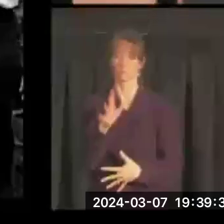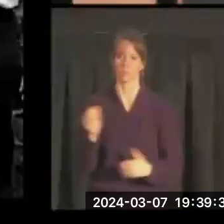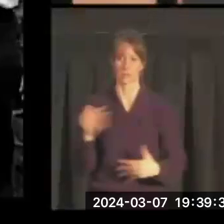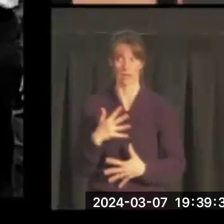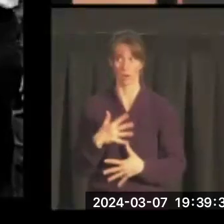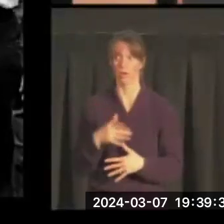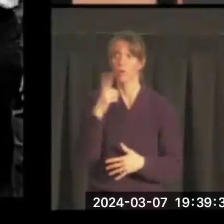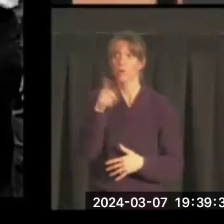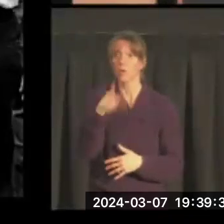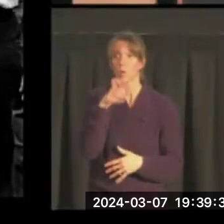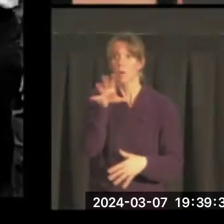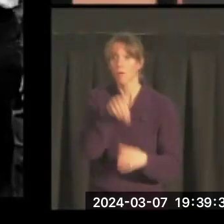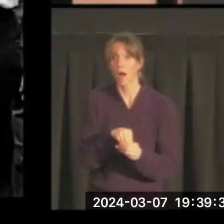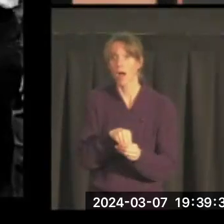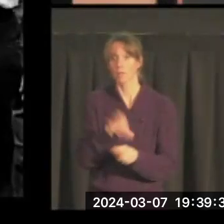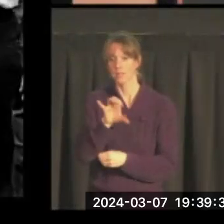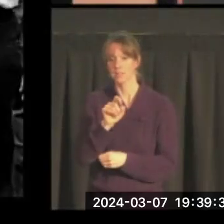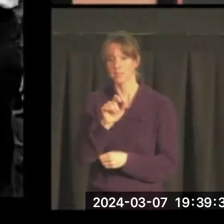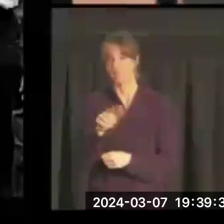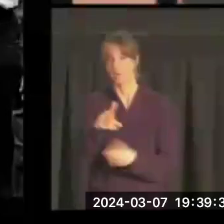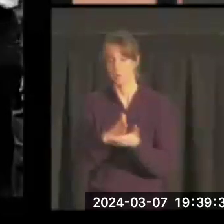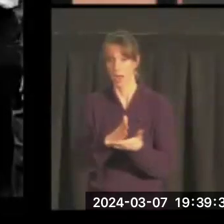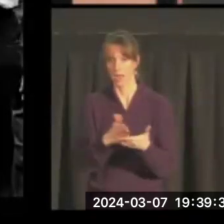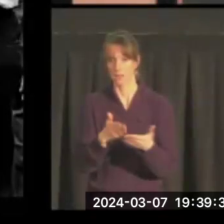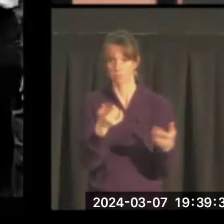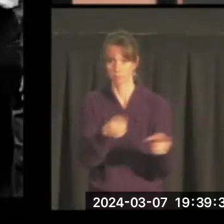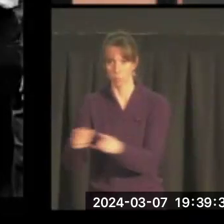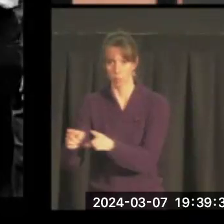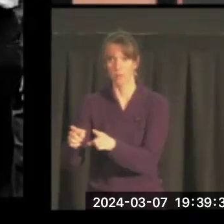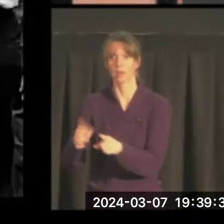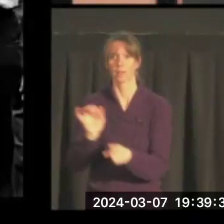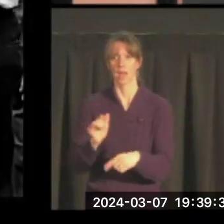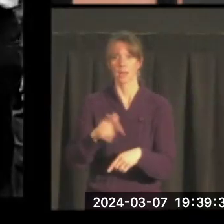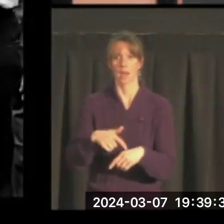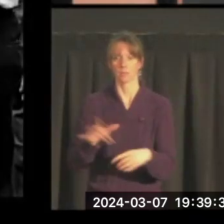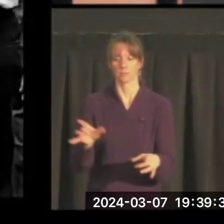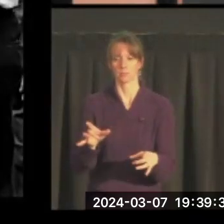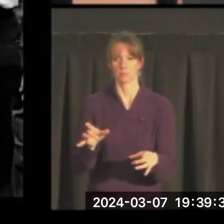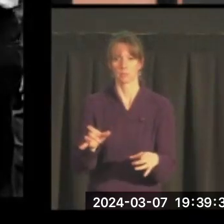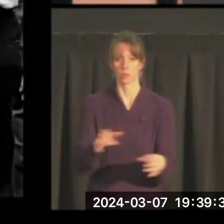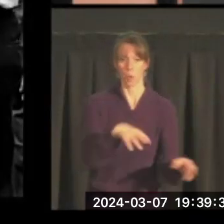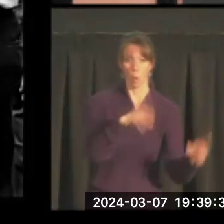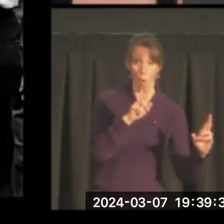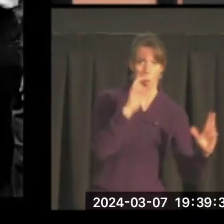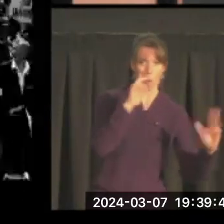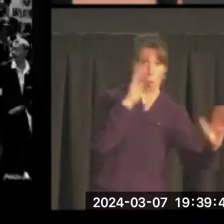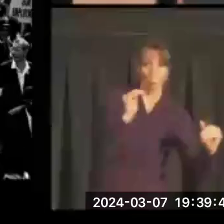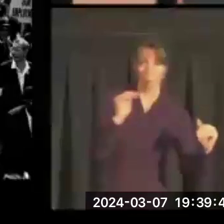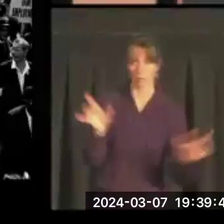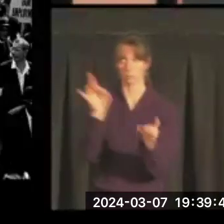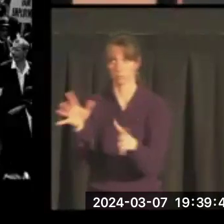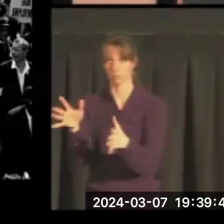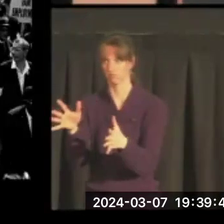For those of us involved in the civil rights movement, was a time of hope and brutality at the same time.